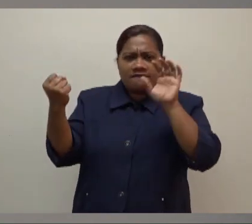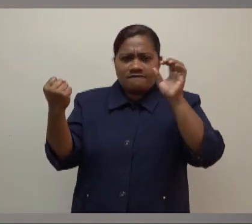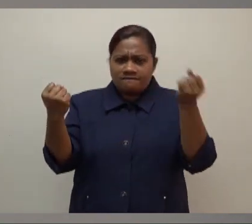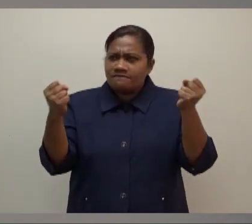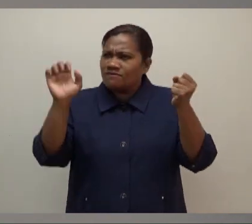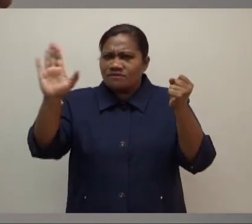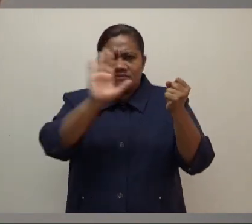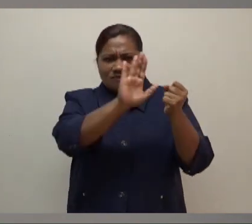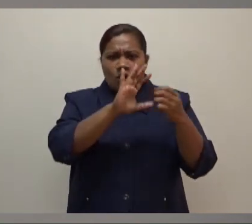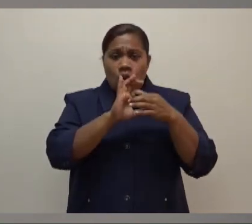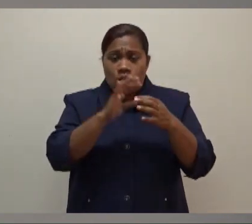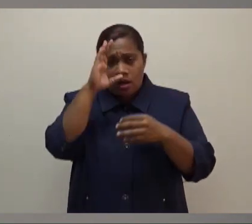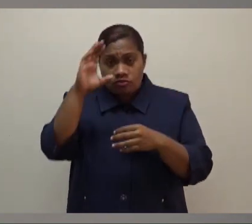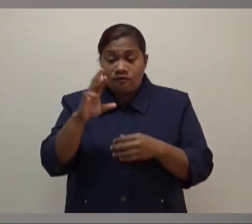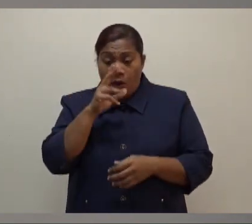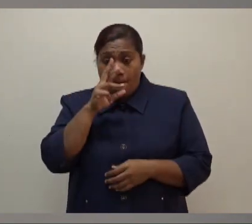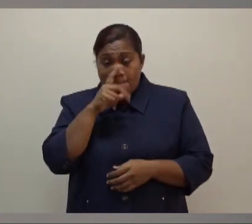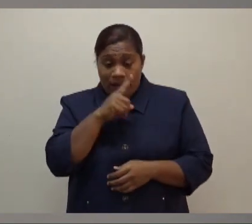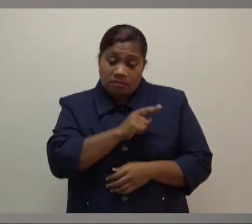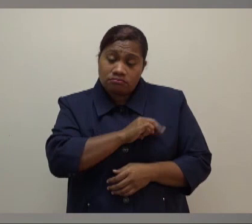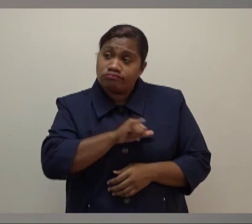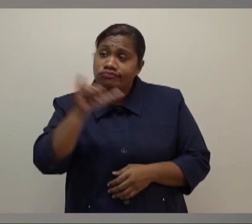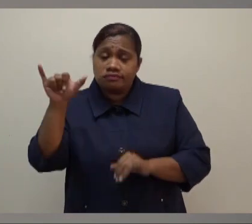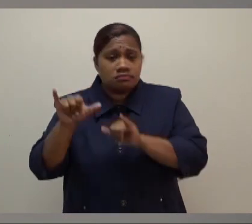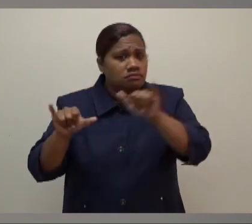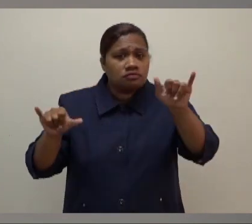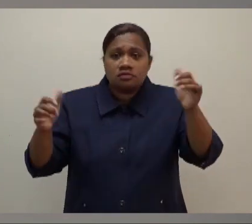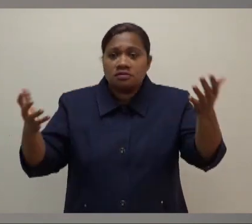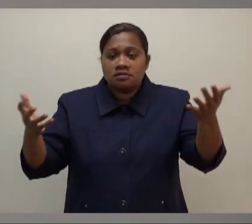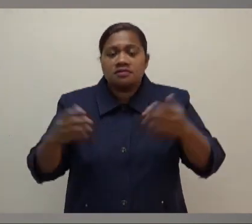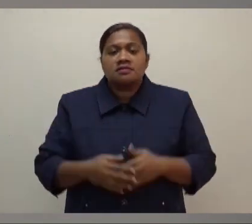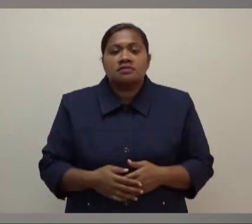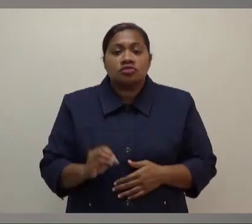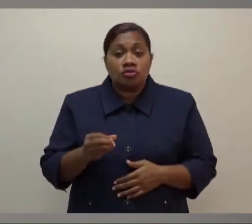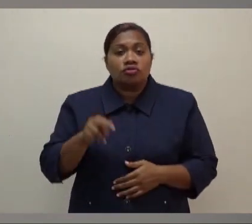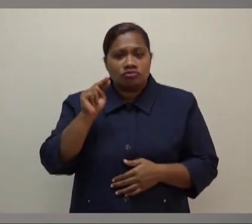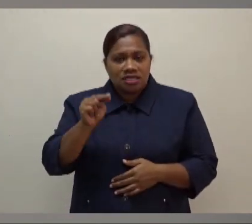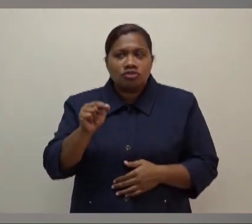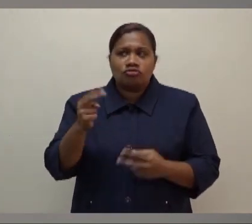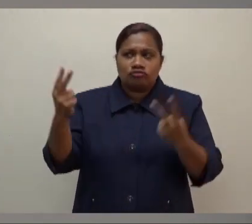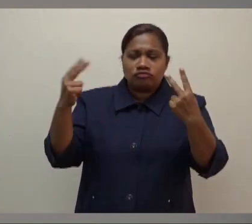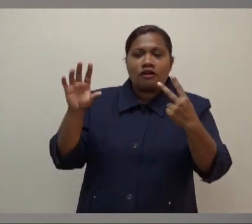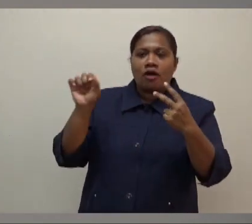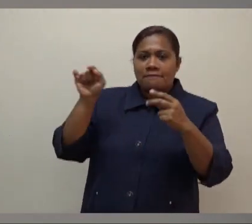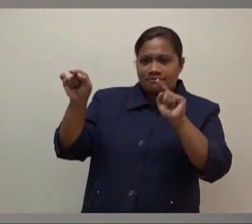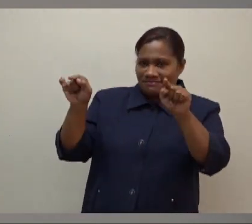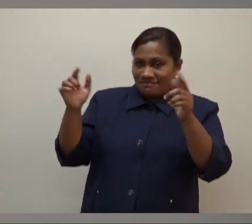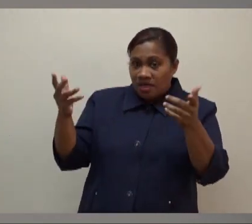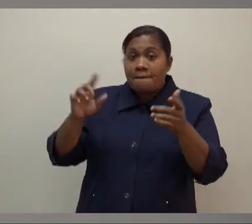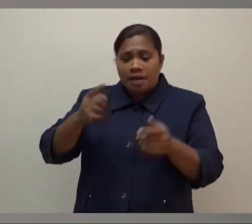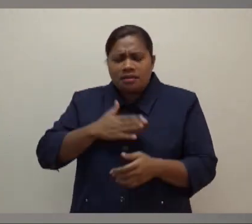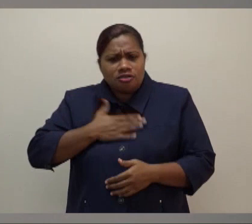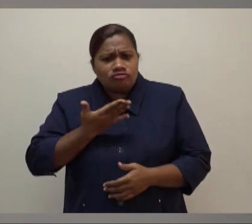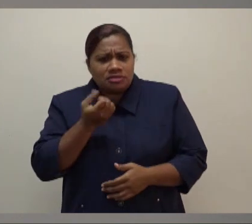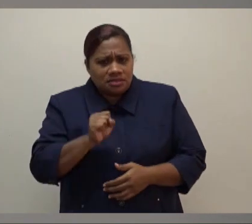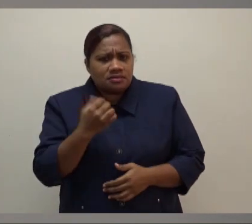in terms of people going back? So you have to view it from that perspective also. But the interest is still there. There's a